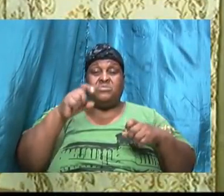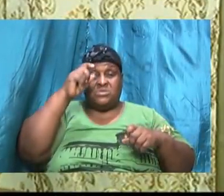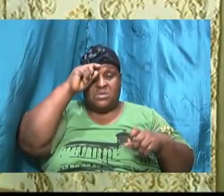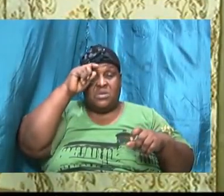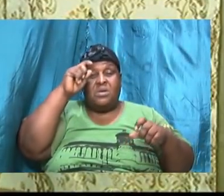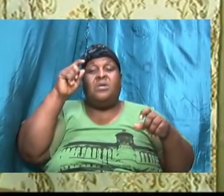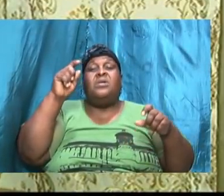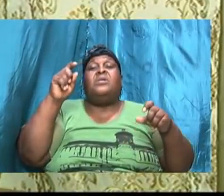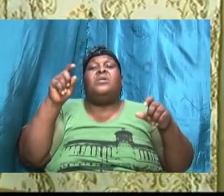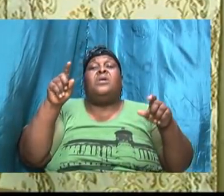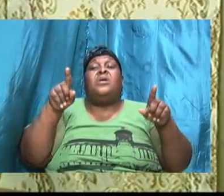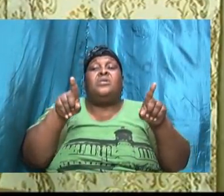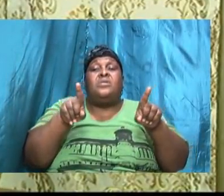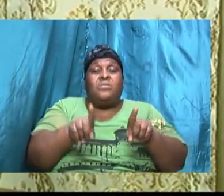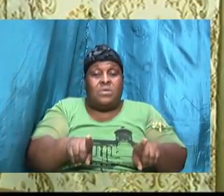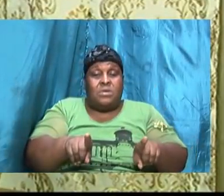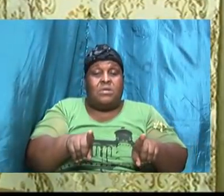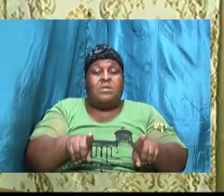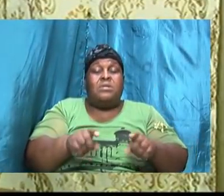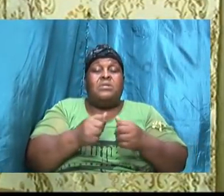with his plans